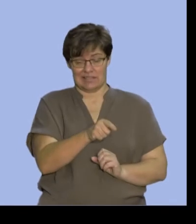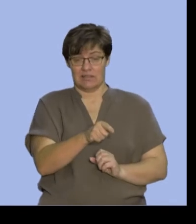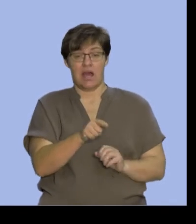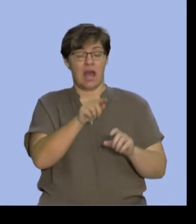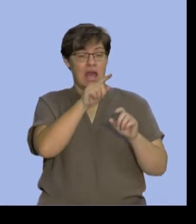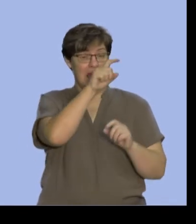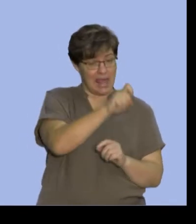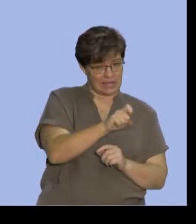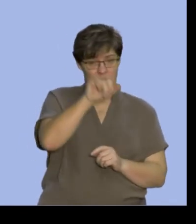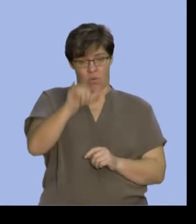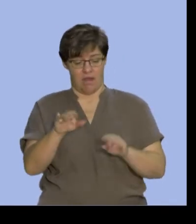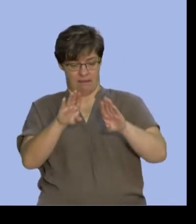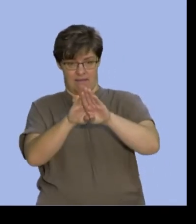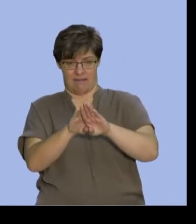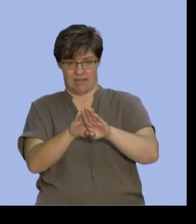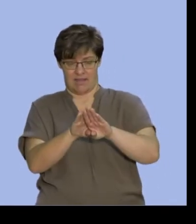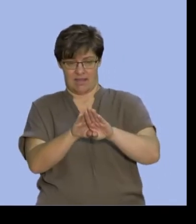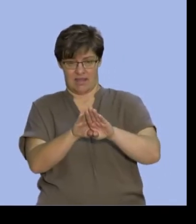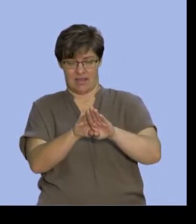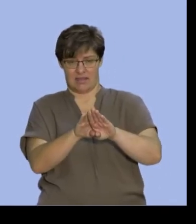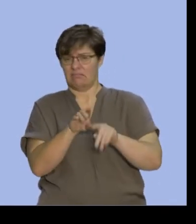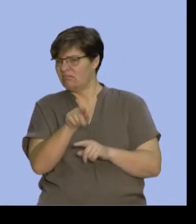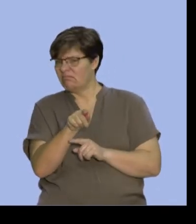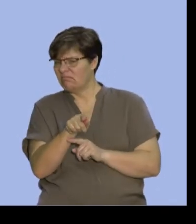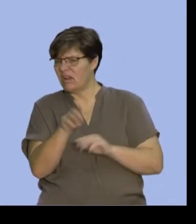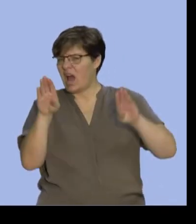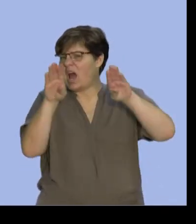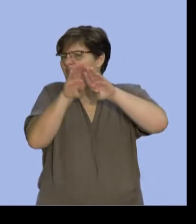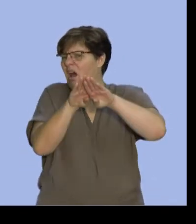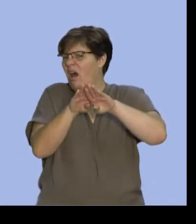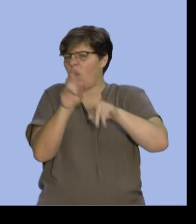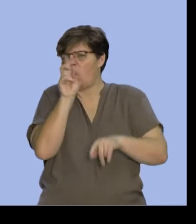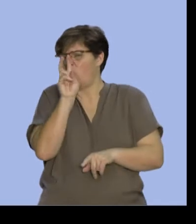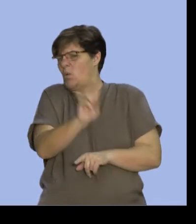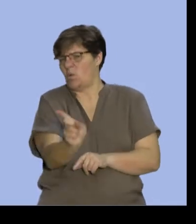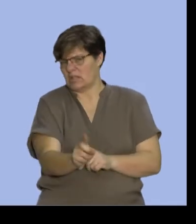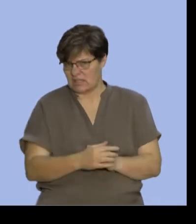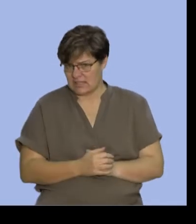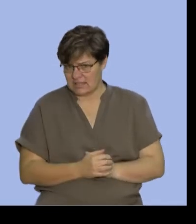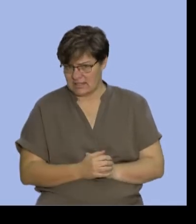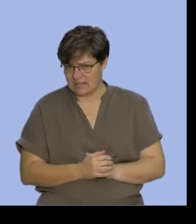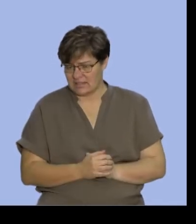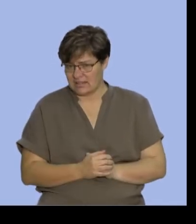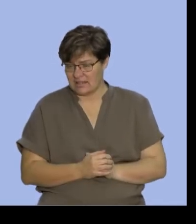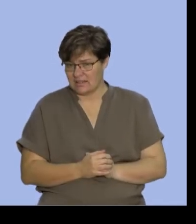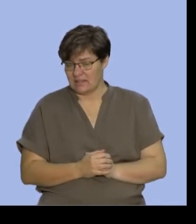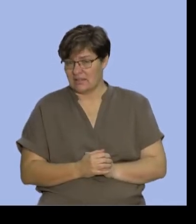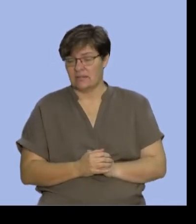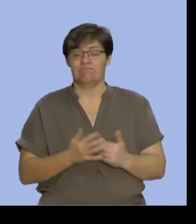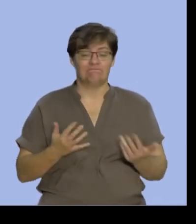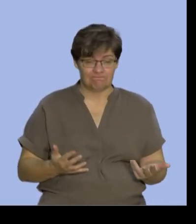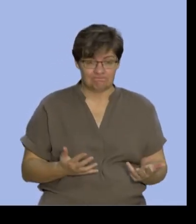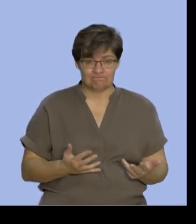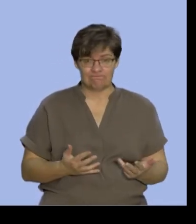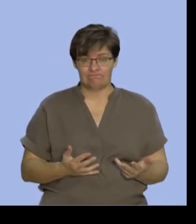Y. And we want to ask about the nature of that intersection. What I need you to understand is that there are two